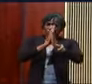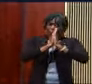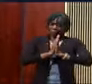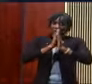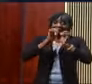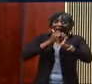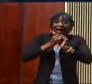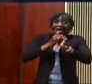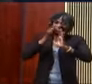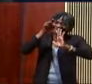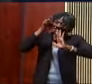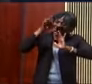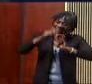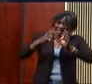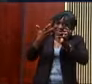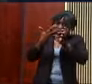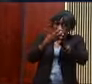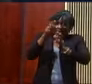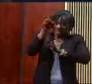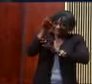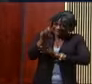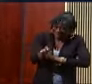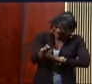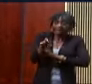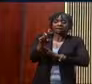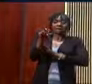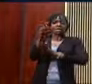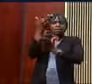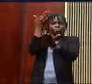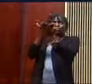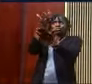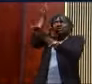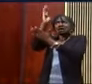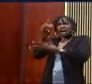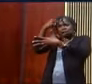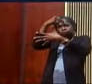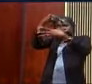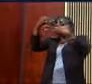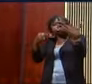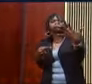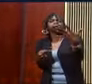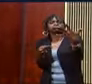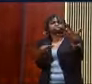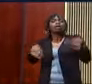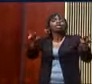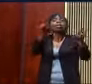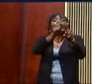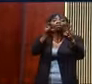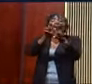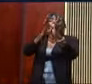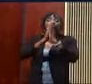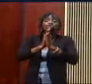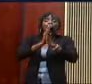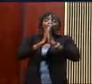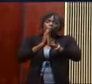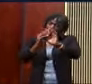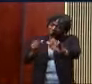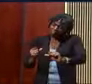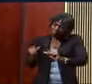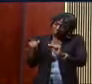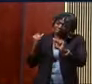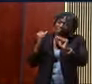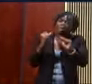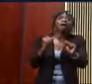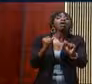need that theologically affirms who God is. But also when you pray powerfully, you soon discover